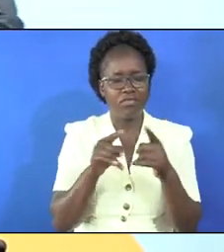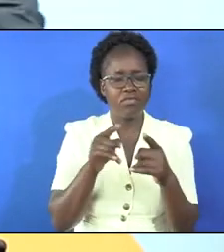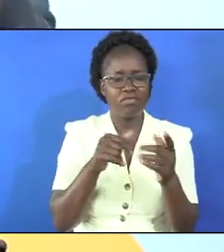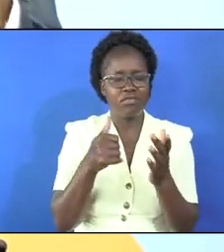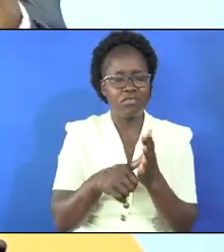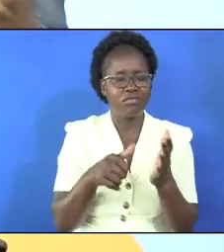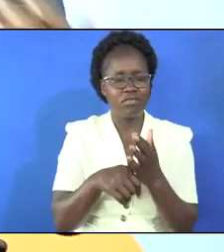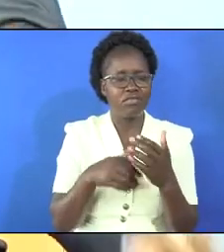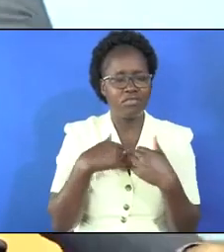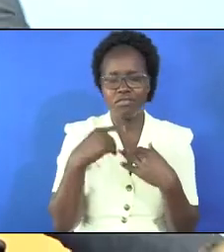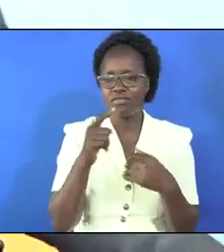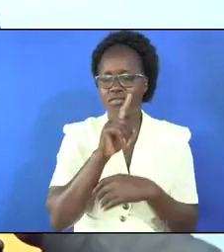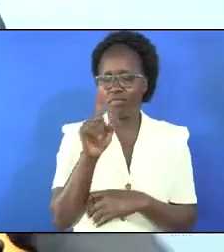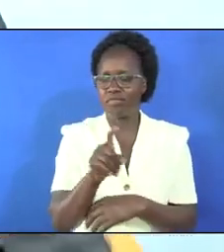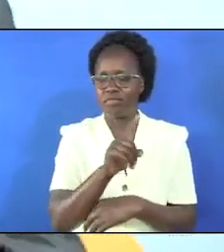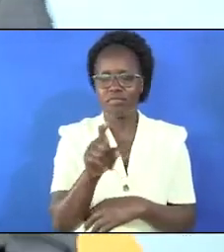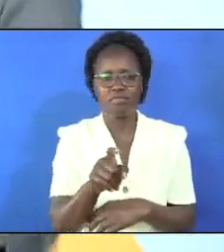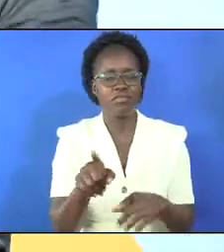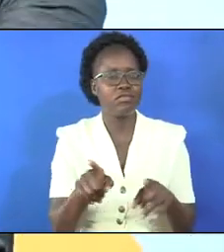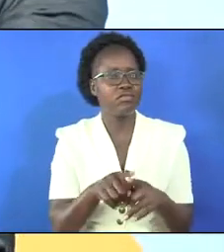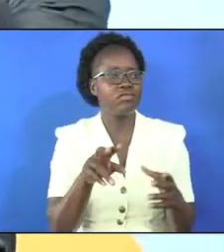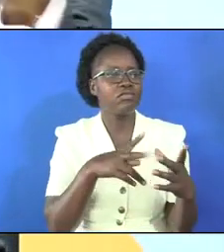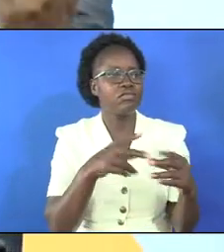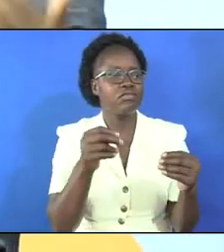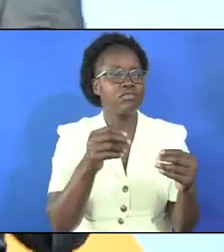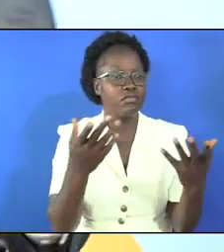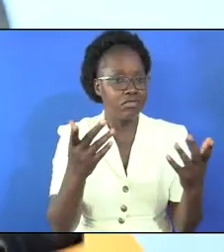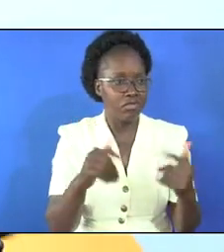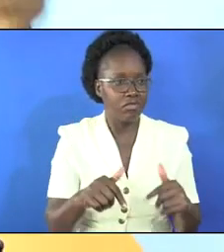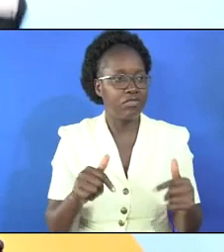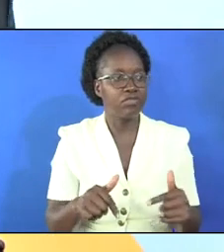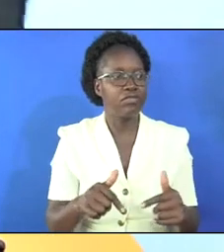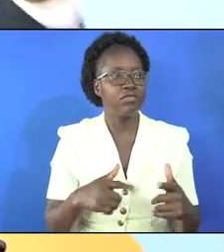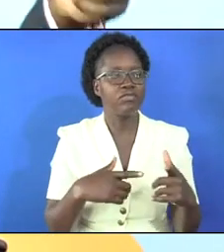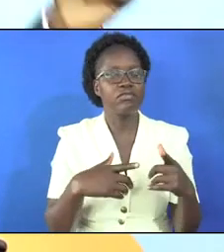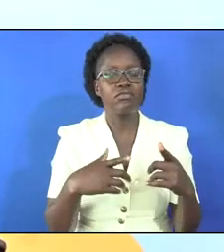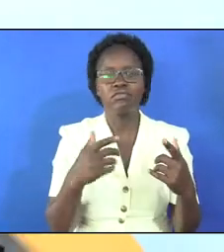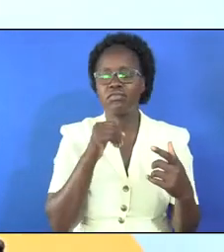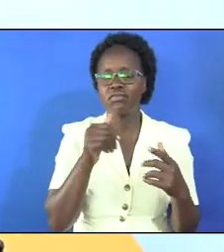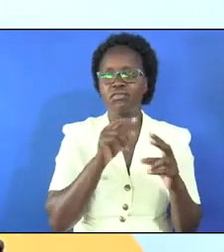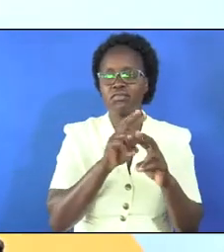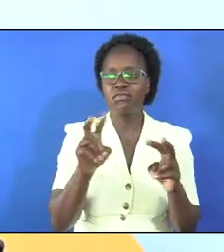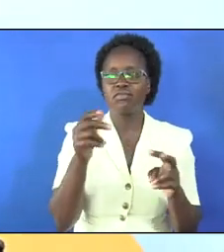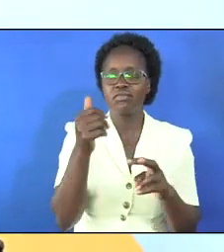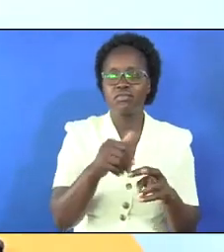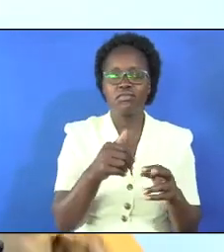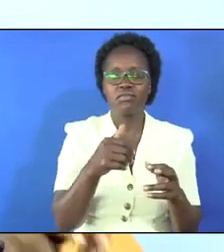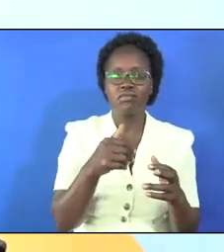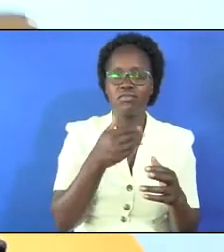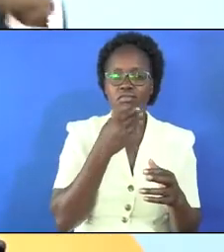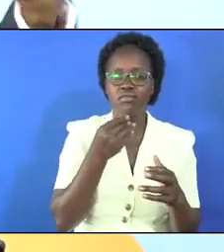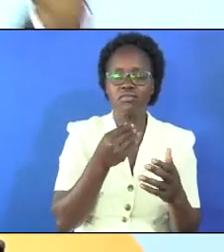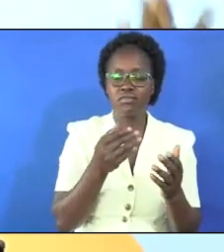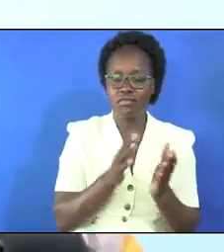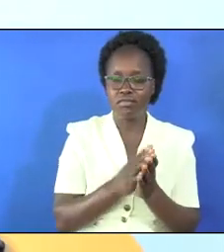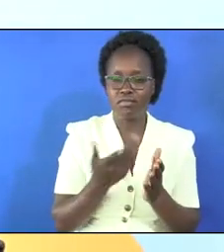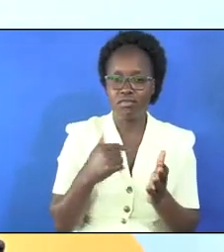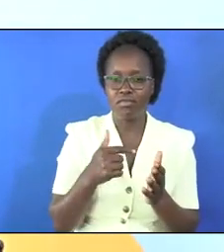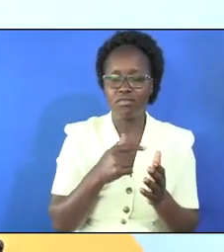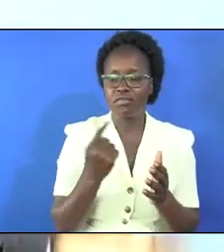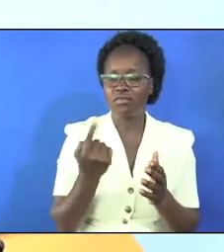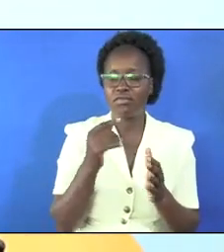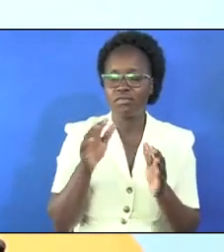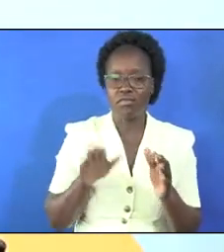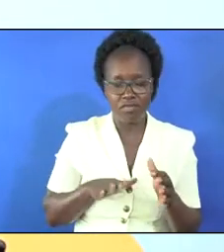they are asking themselves that even as we are going today we are not seeing any man with us and we are only